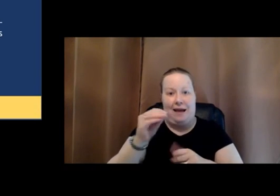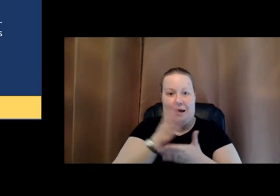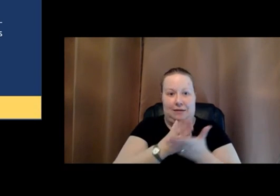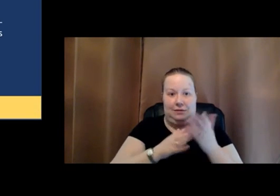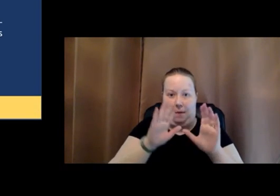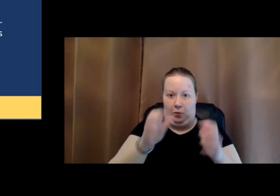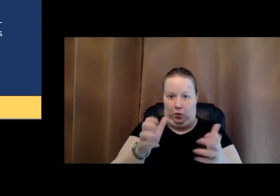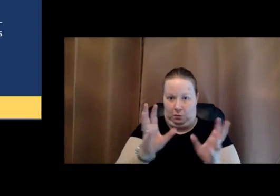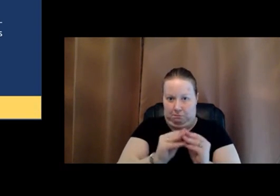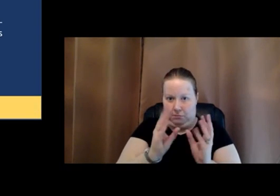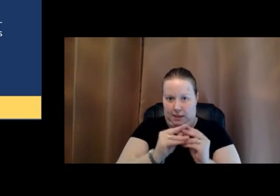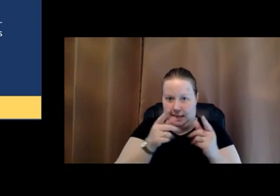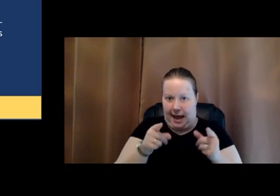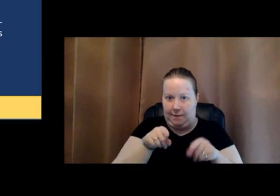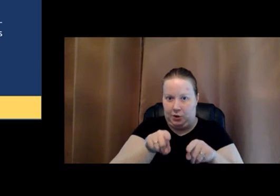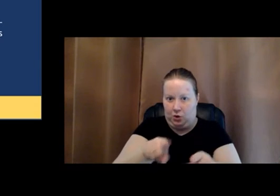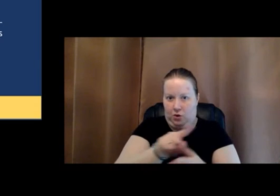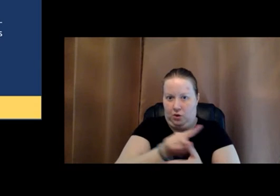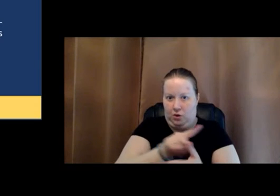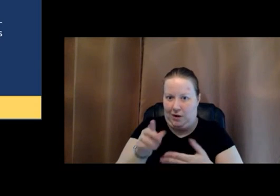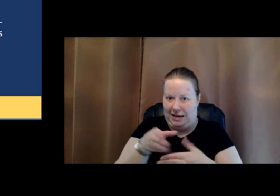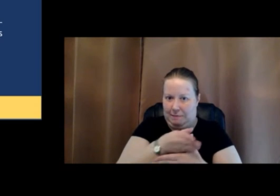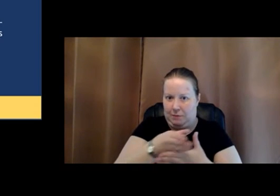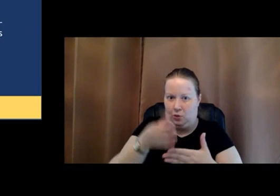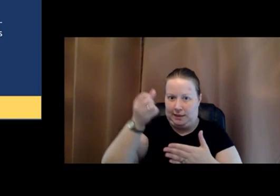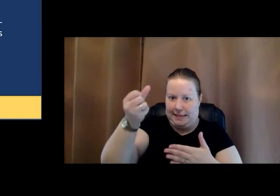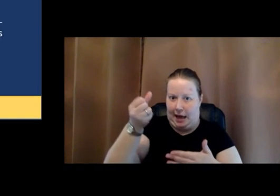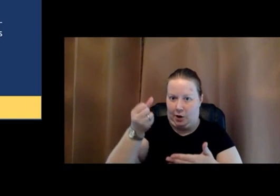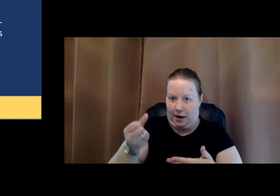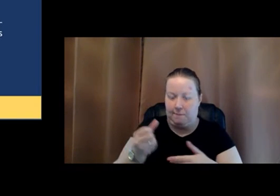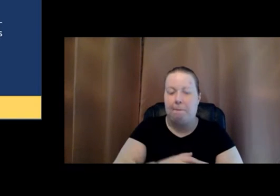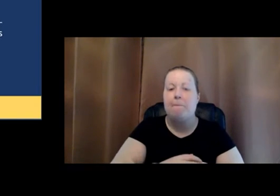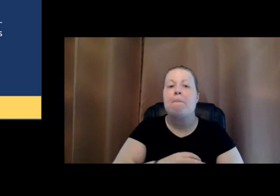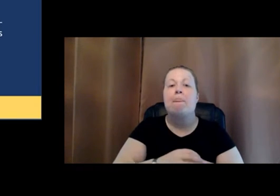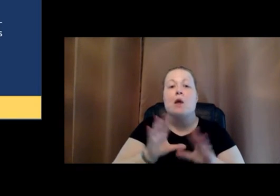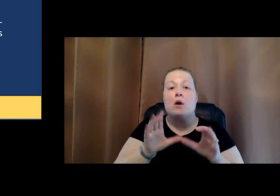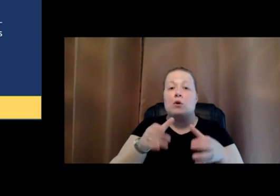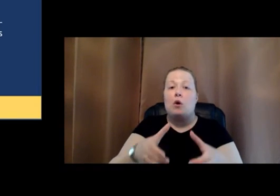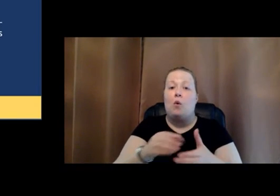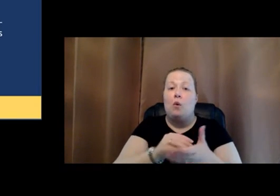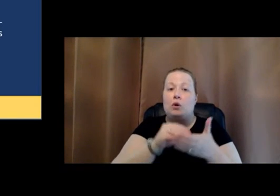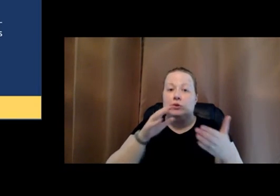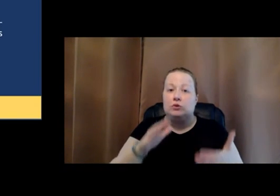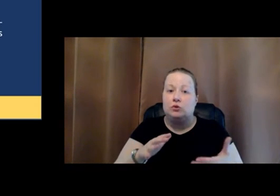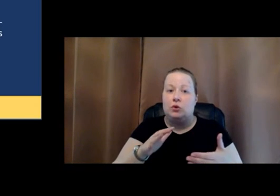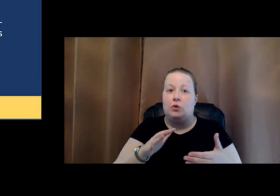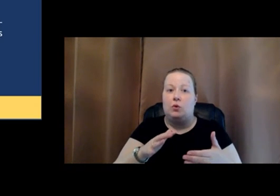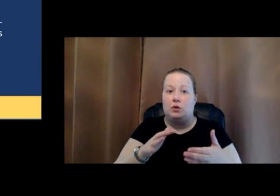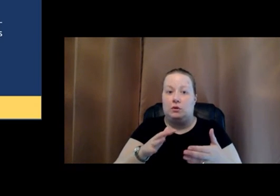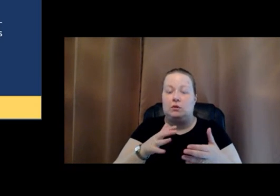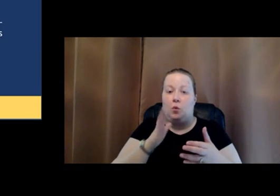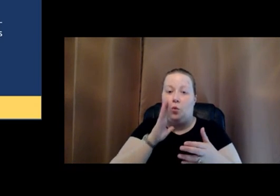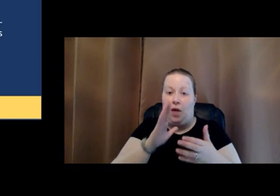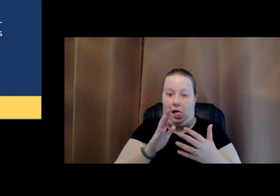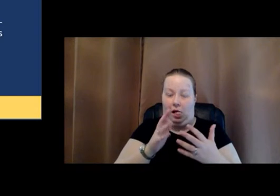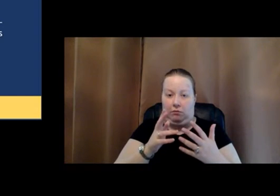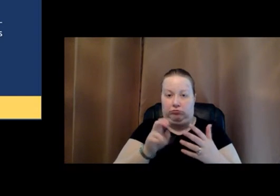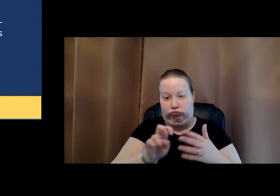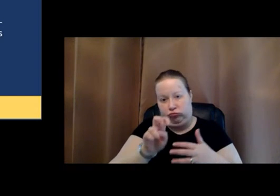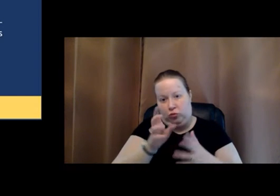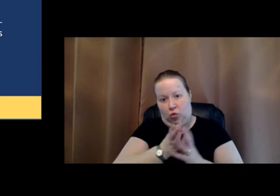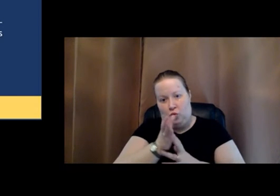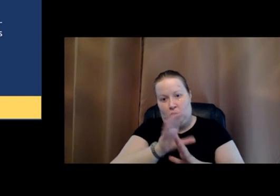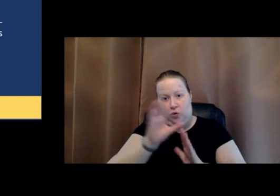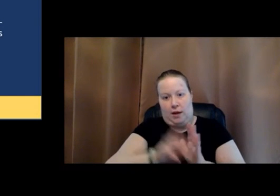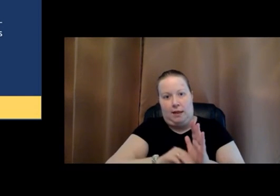meetings that happen during the week in between the Saturday meetings. A cohort of students travels through this curriculum and learns